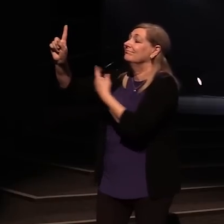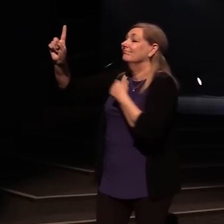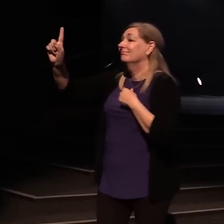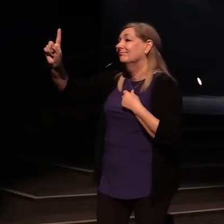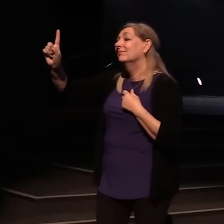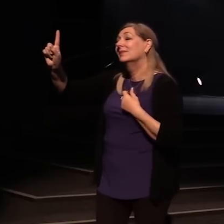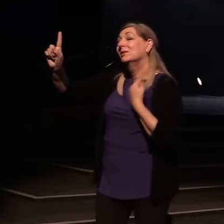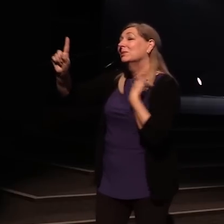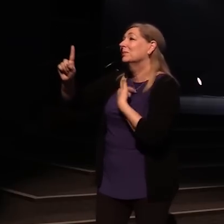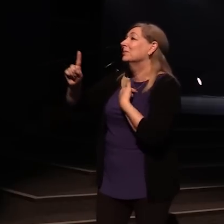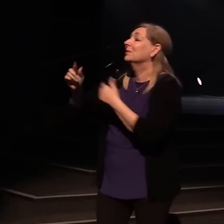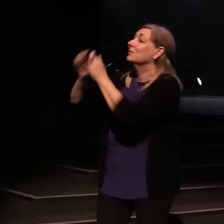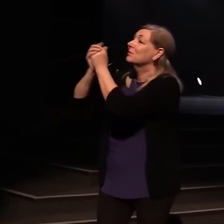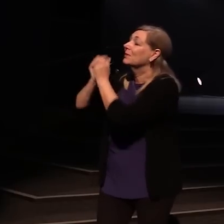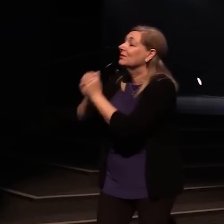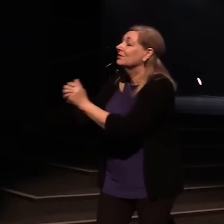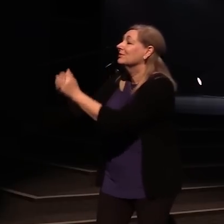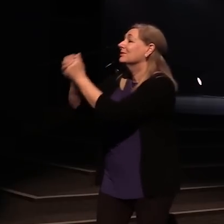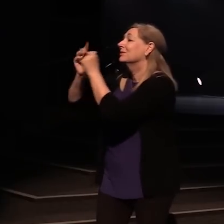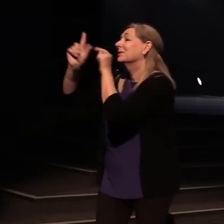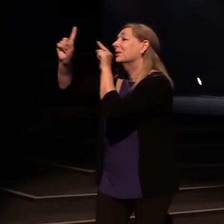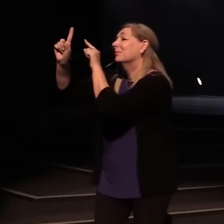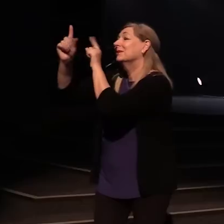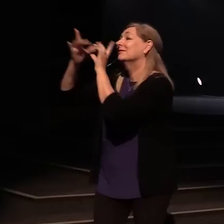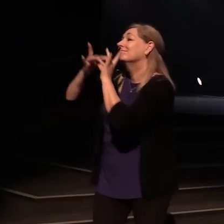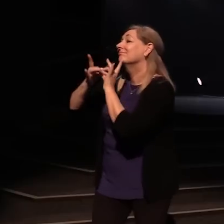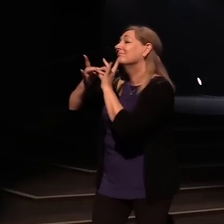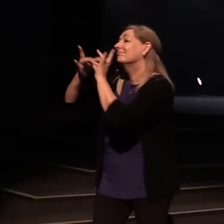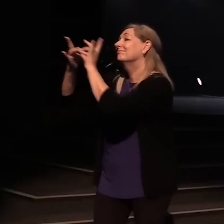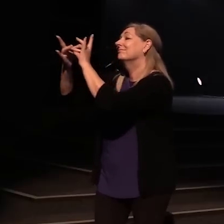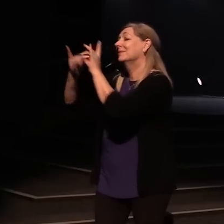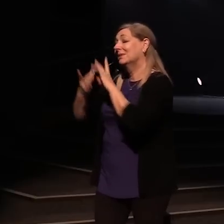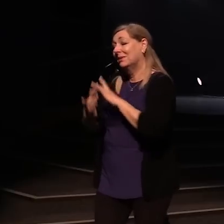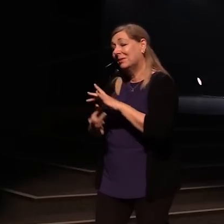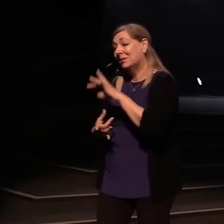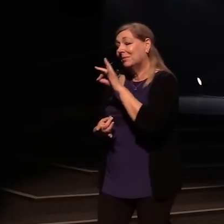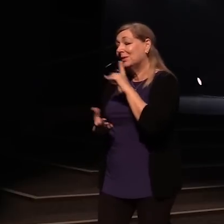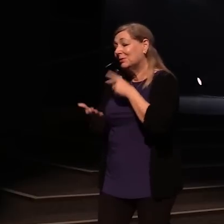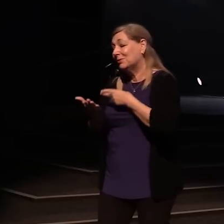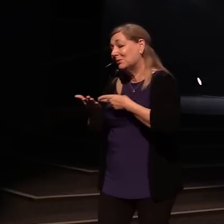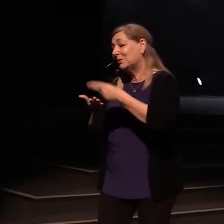To worship you in spirit and in truth